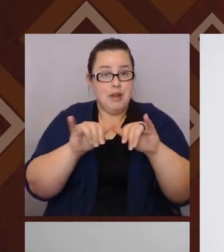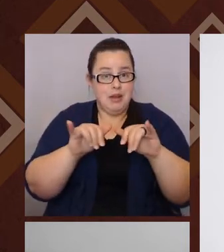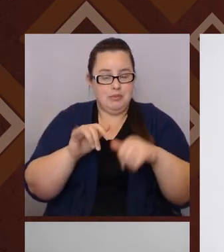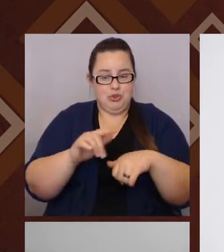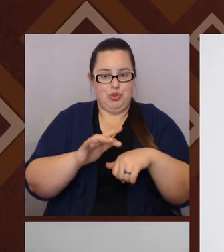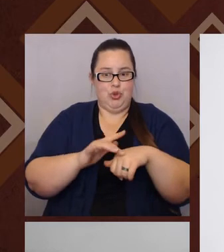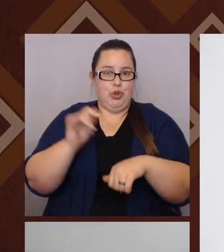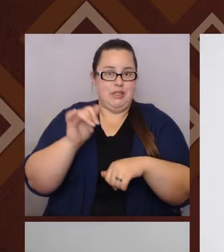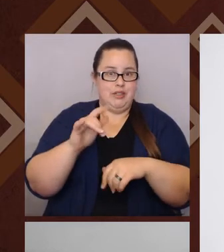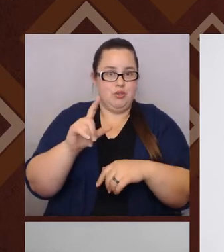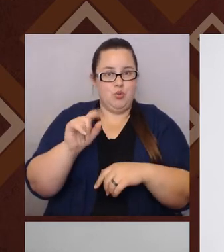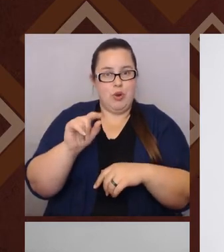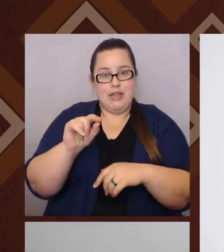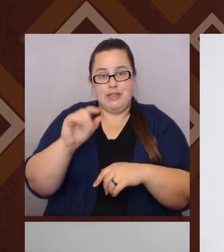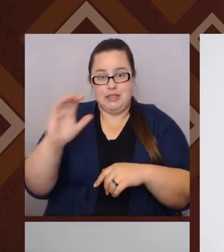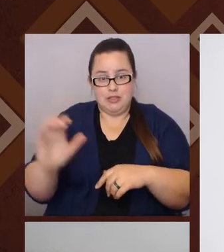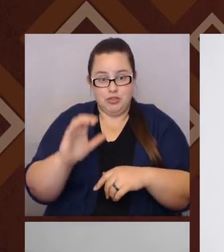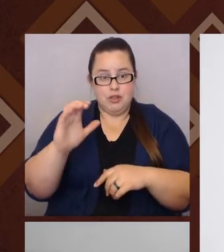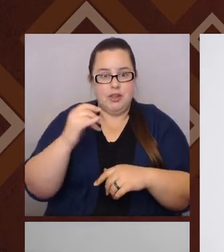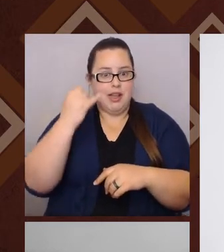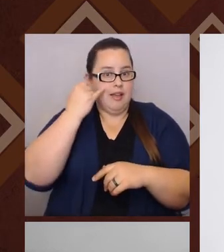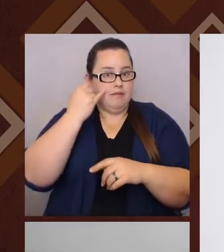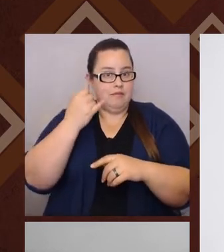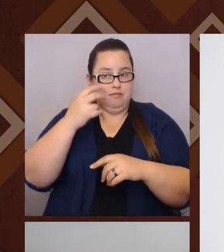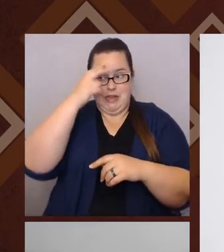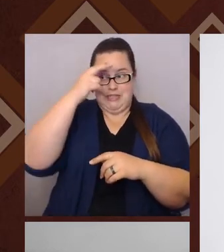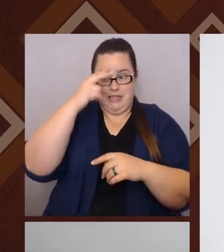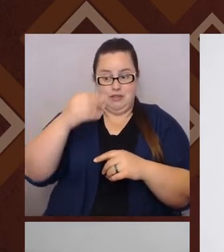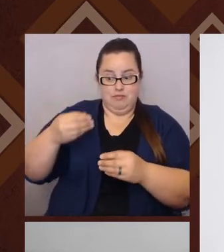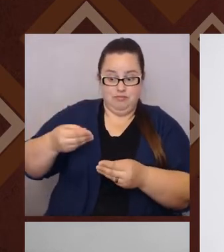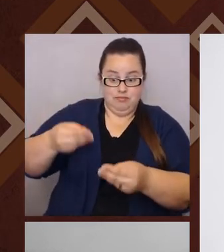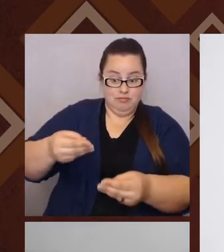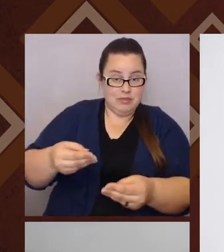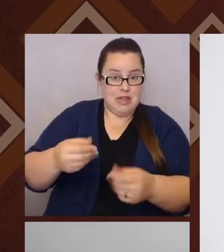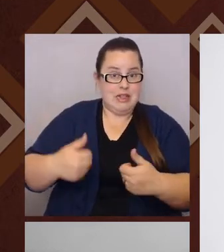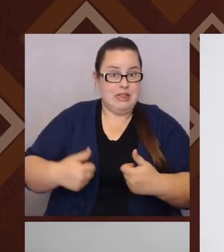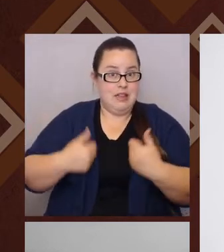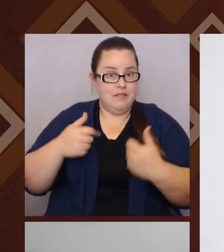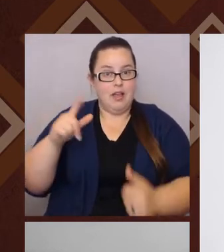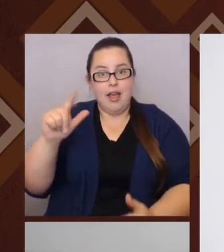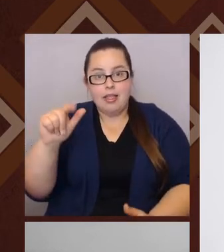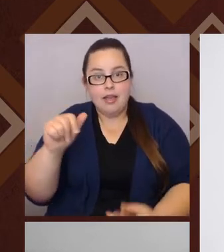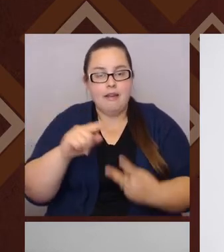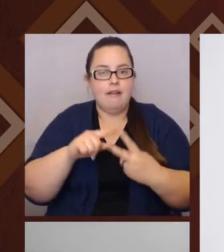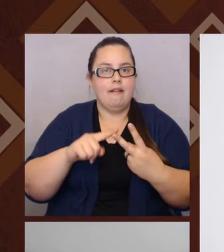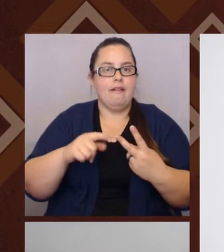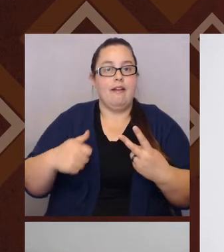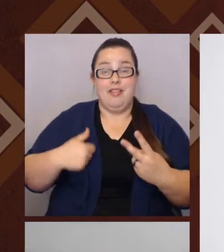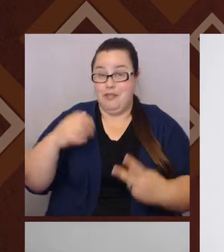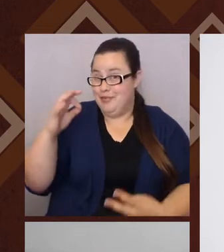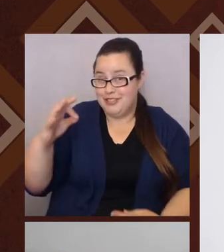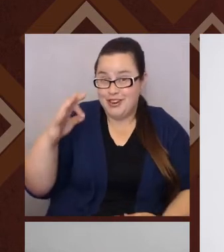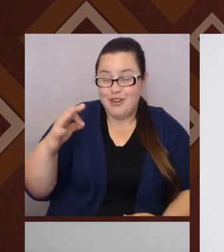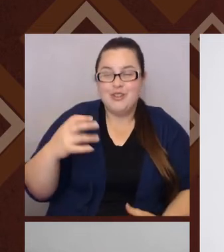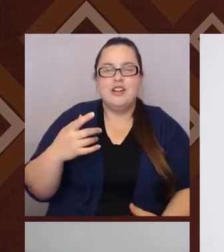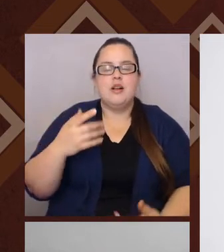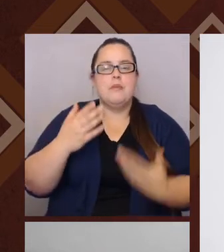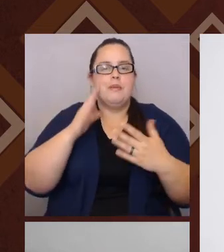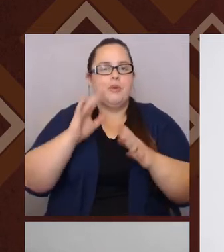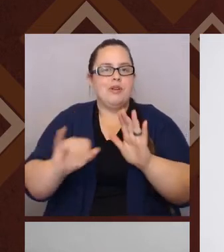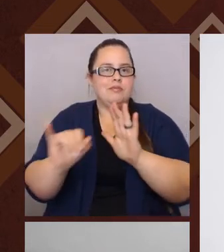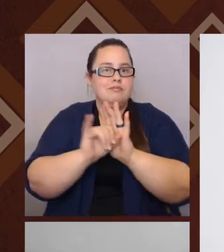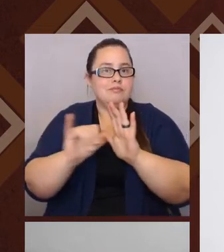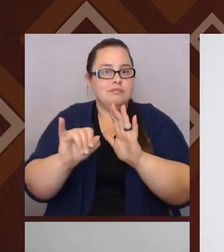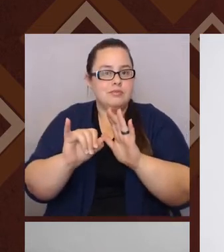century, somebody who was of Mexican descent and you living in LA or living in Fresno, right. Um, might also identify